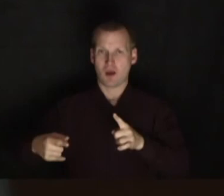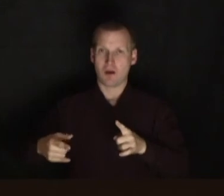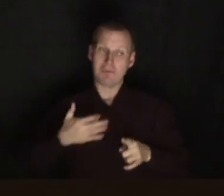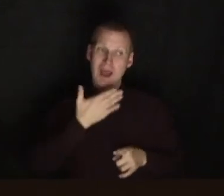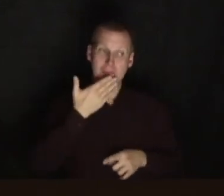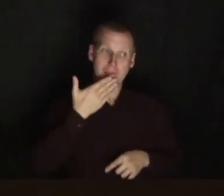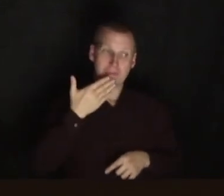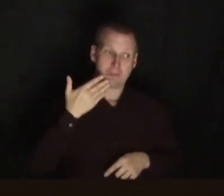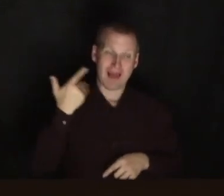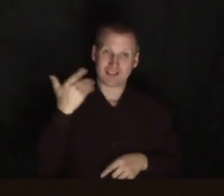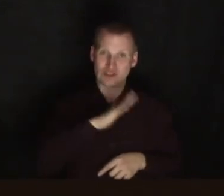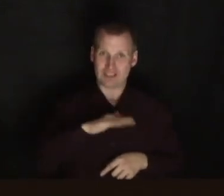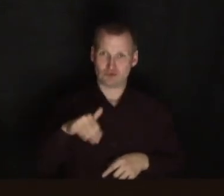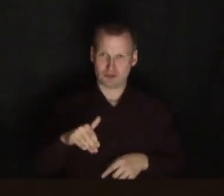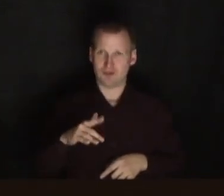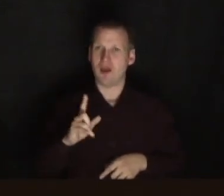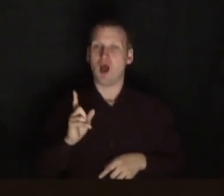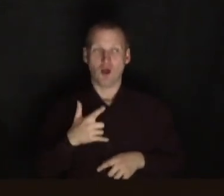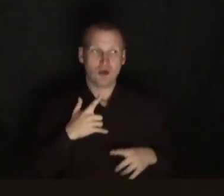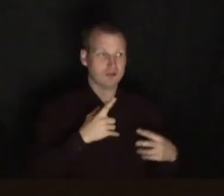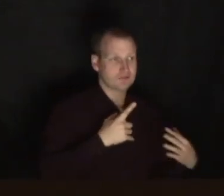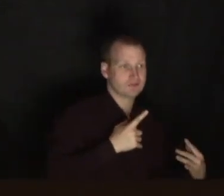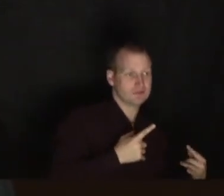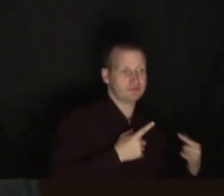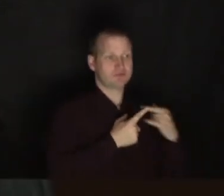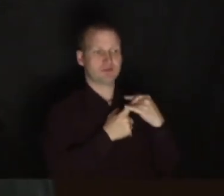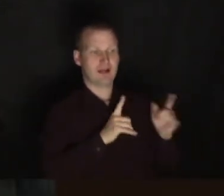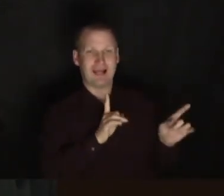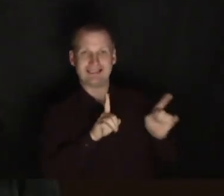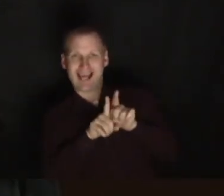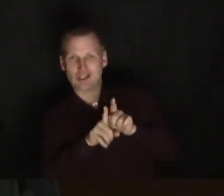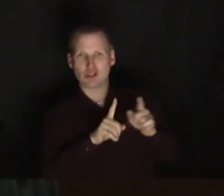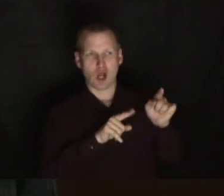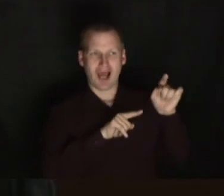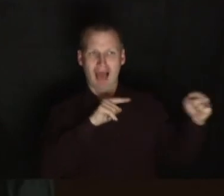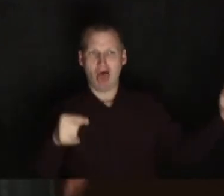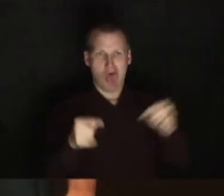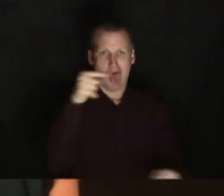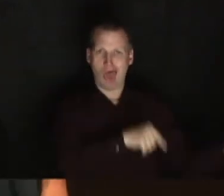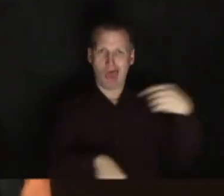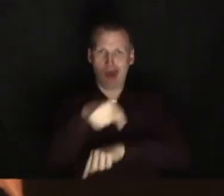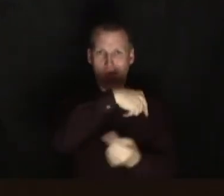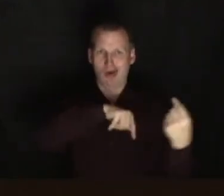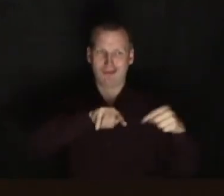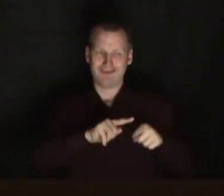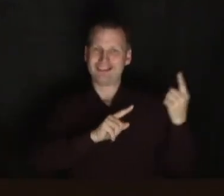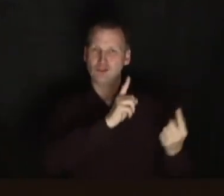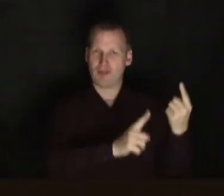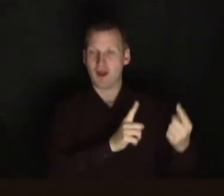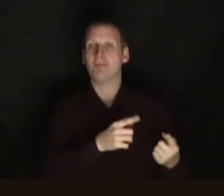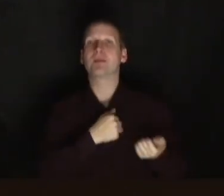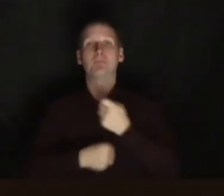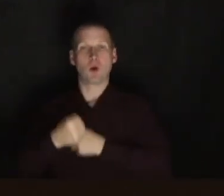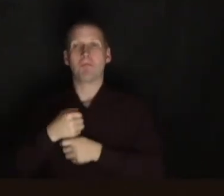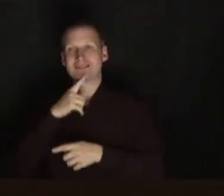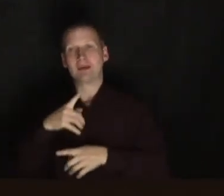are unable to either be, they have to be attached to me or attacking each other. Those are the two options. And that has become my time